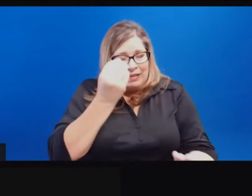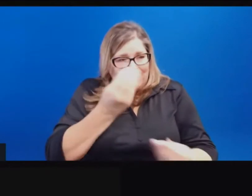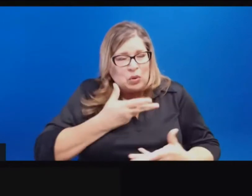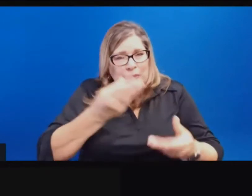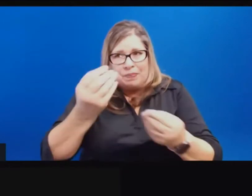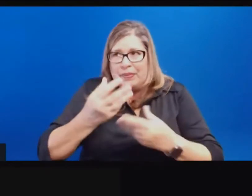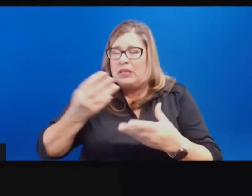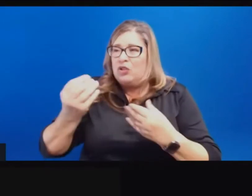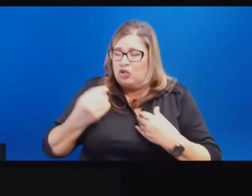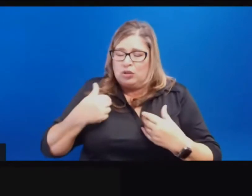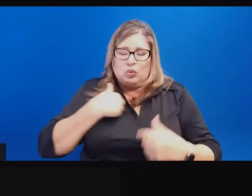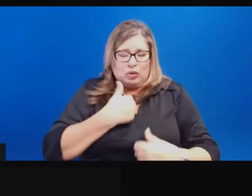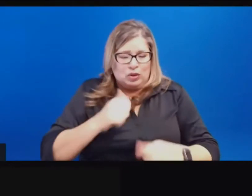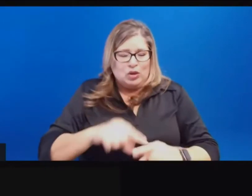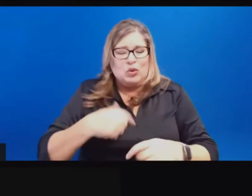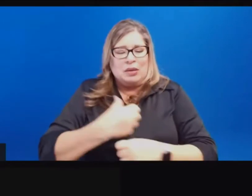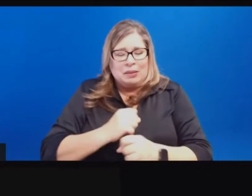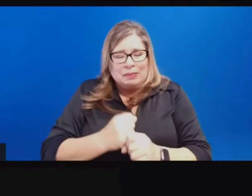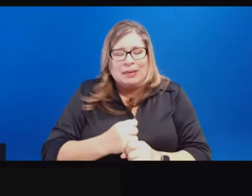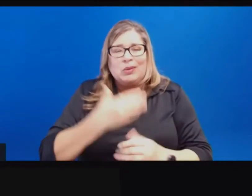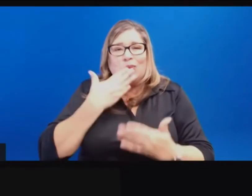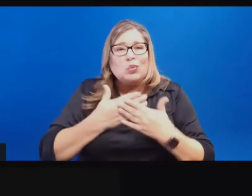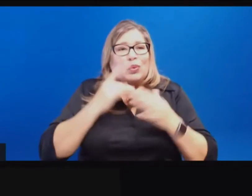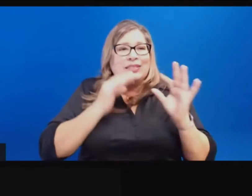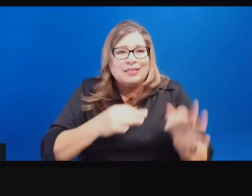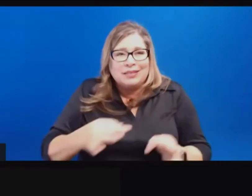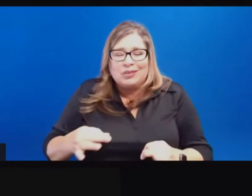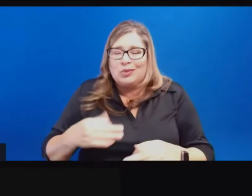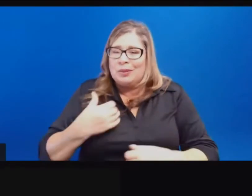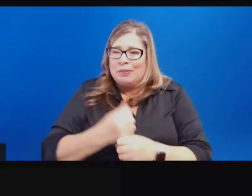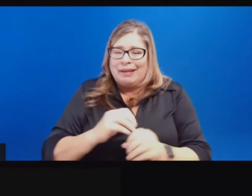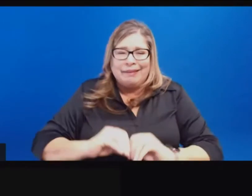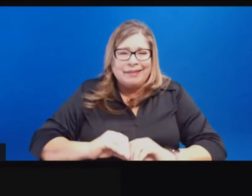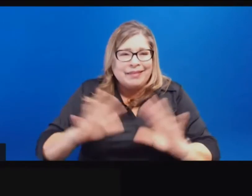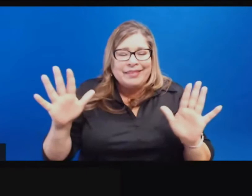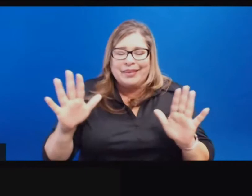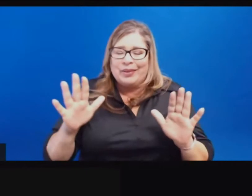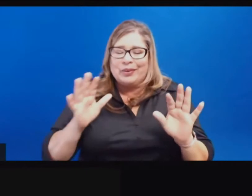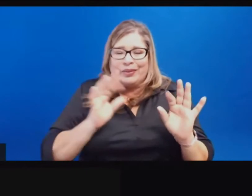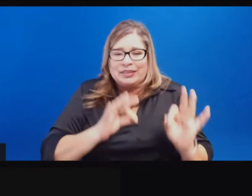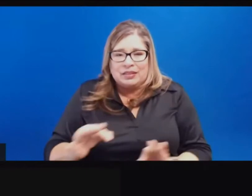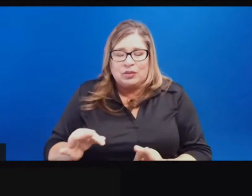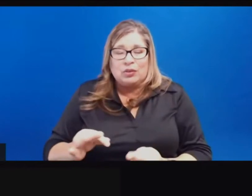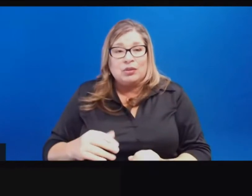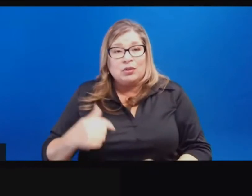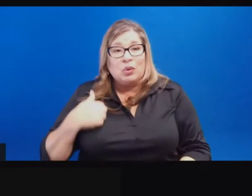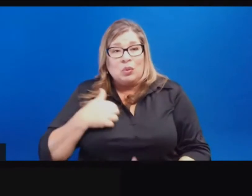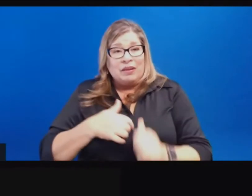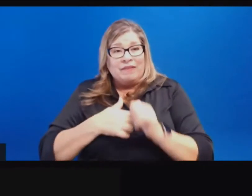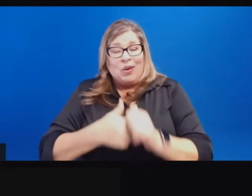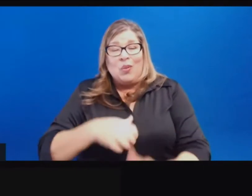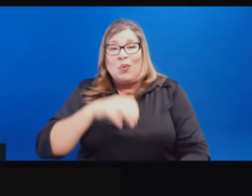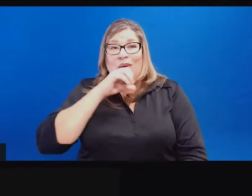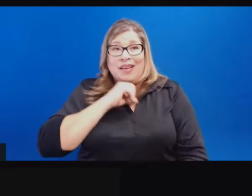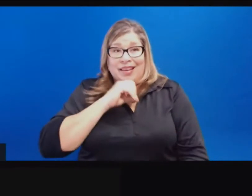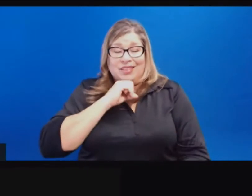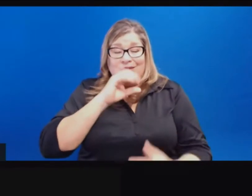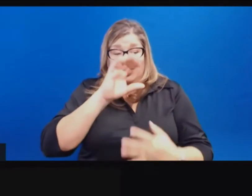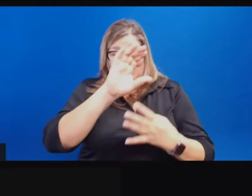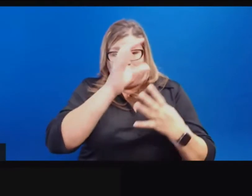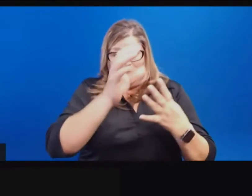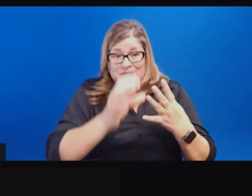that they're clear and simple to follow using a age-based framework helps us get there, but also